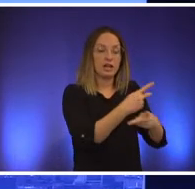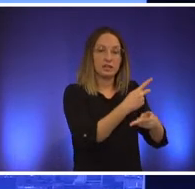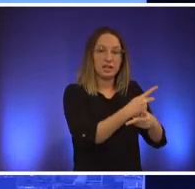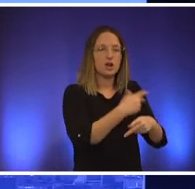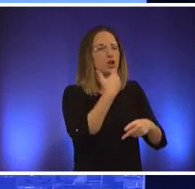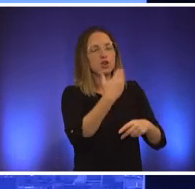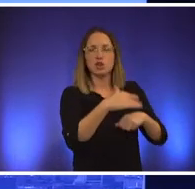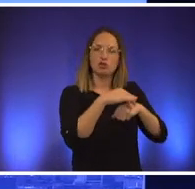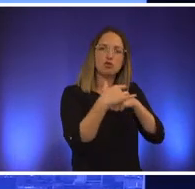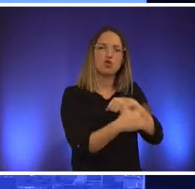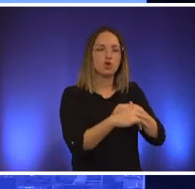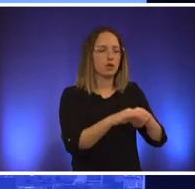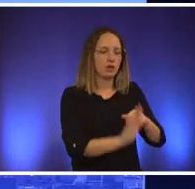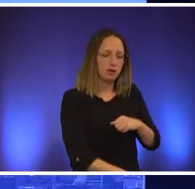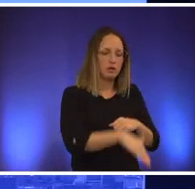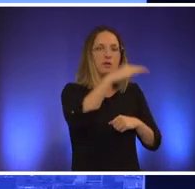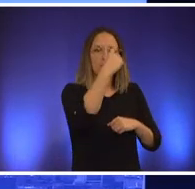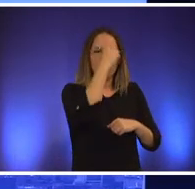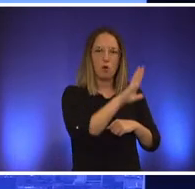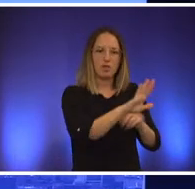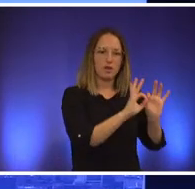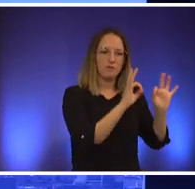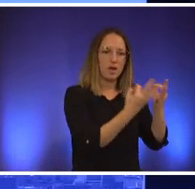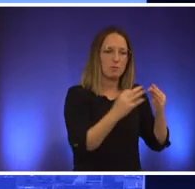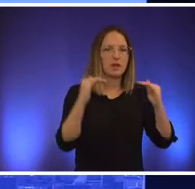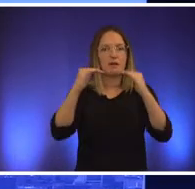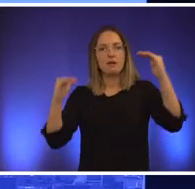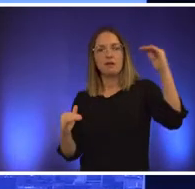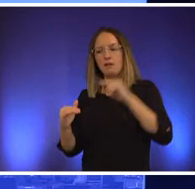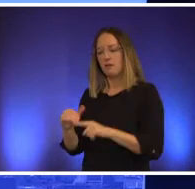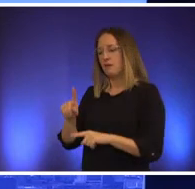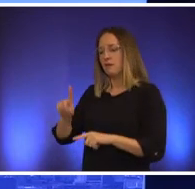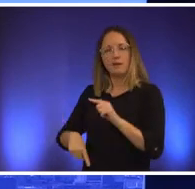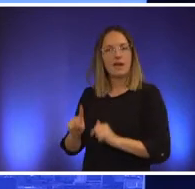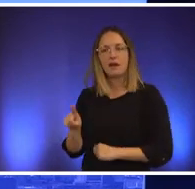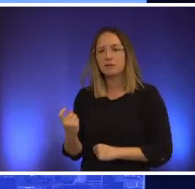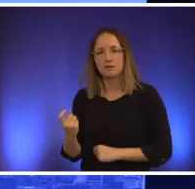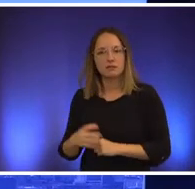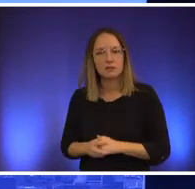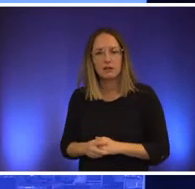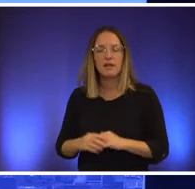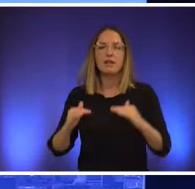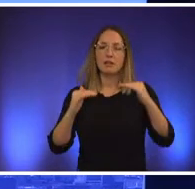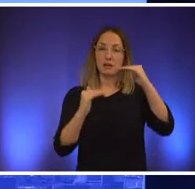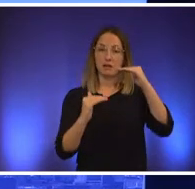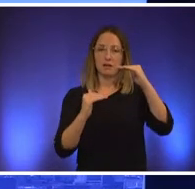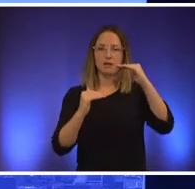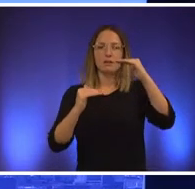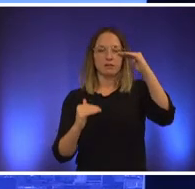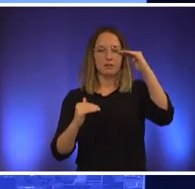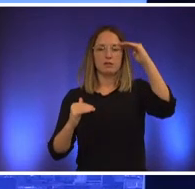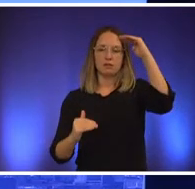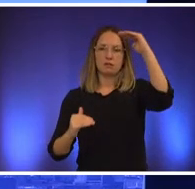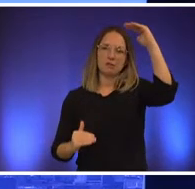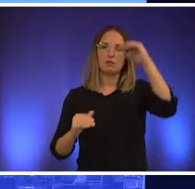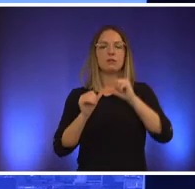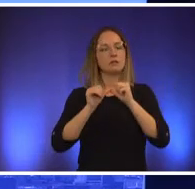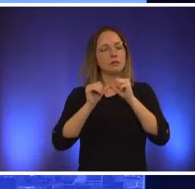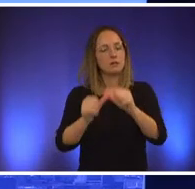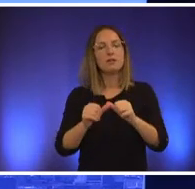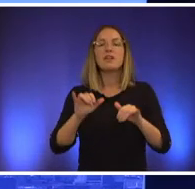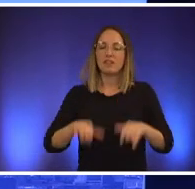development for their children and others that can't and that disparity grows over time and that's a problem in austin